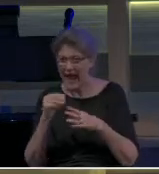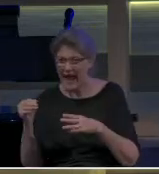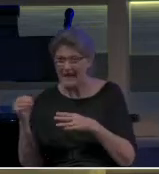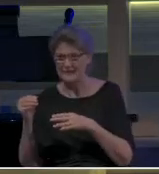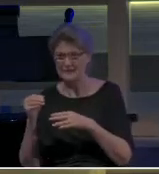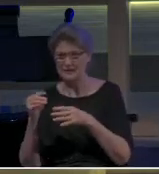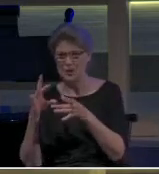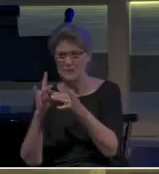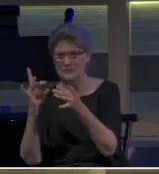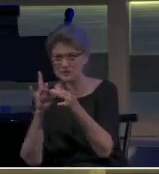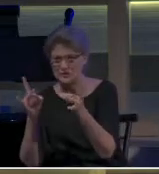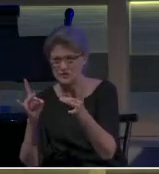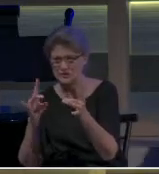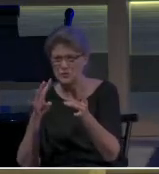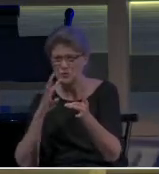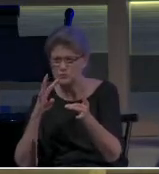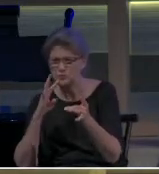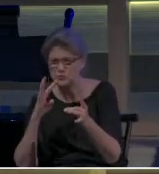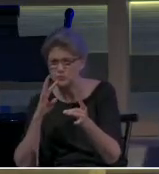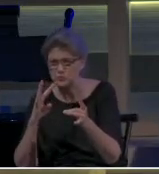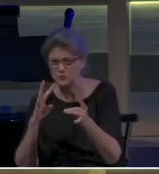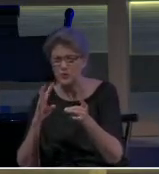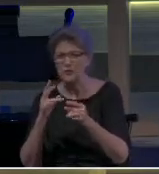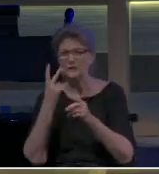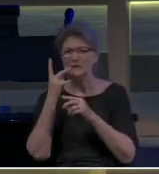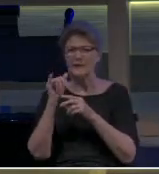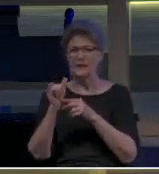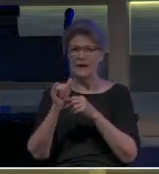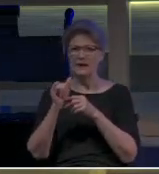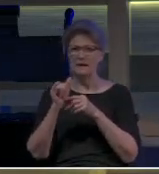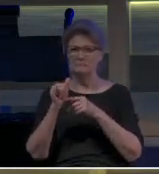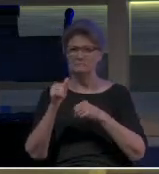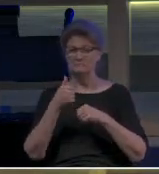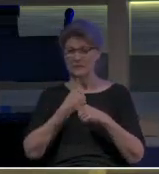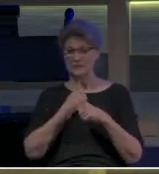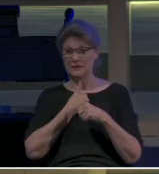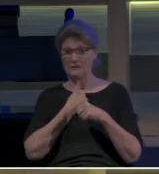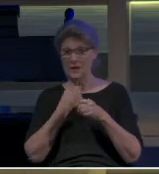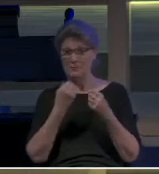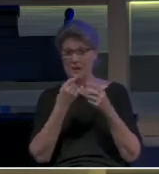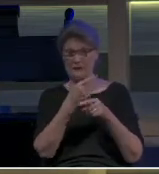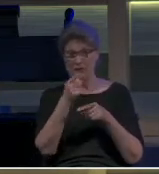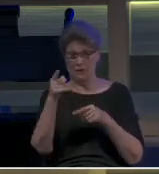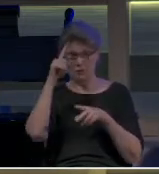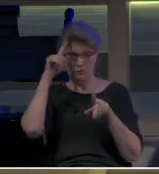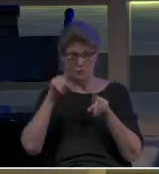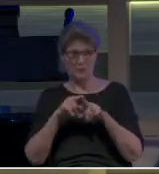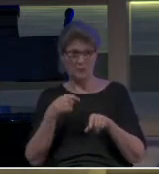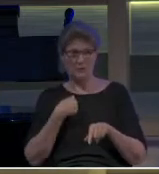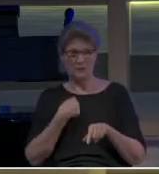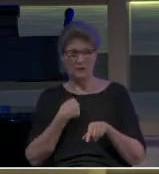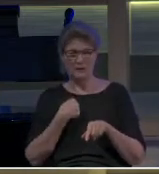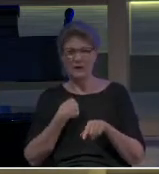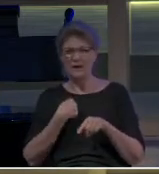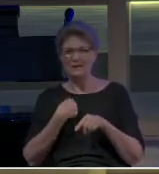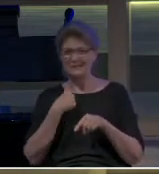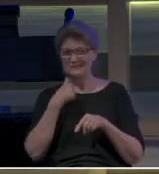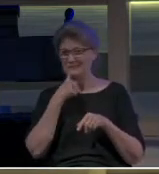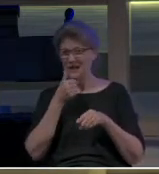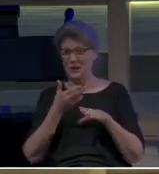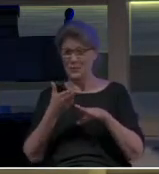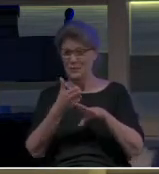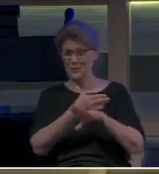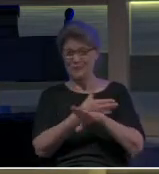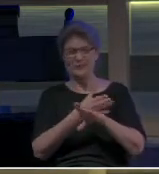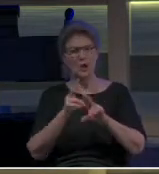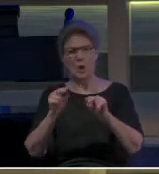that building. And I think in our, personally, and I believe many of you would agree with me on this, that it's not going to get better. It